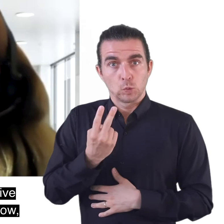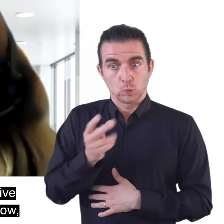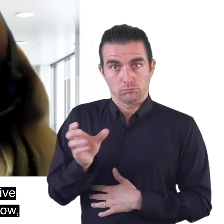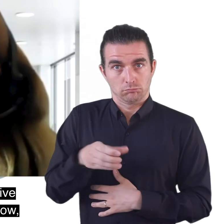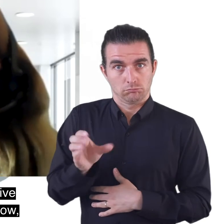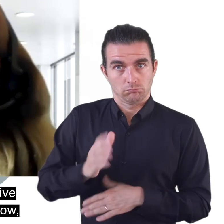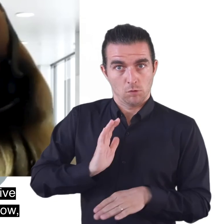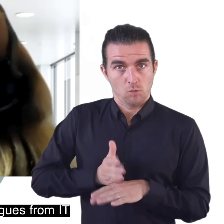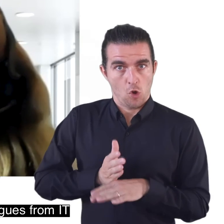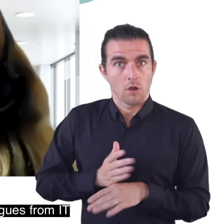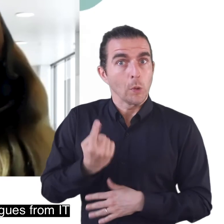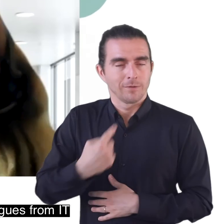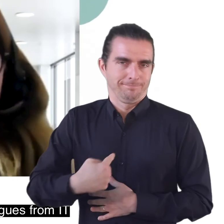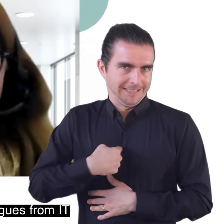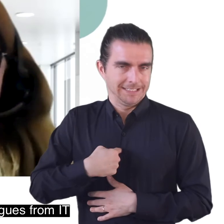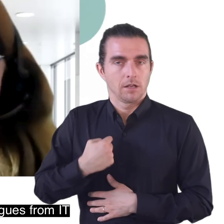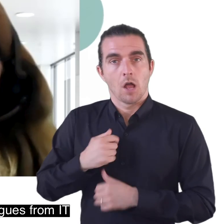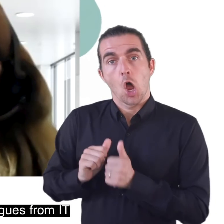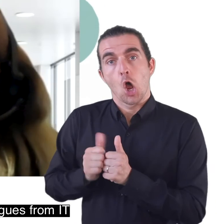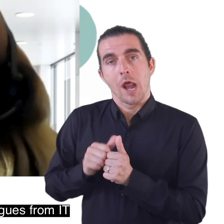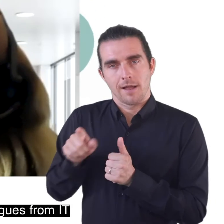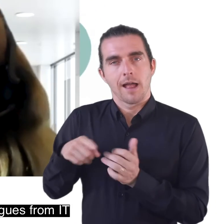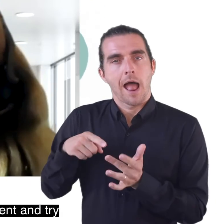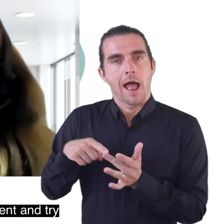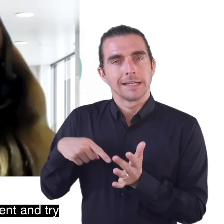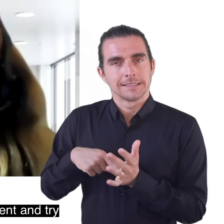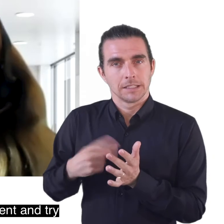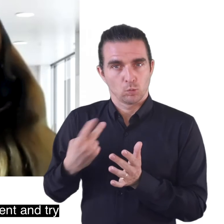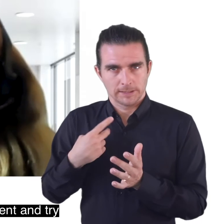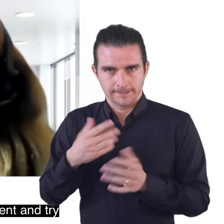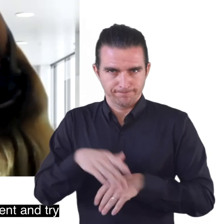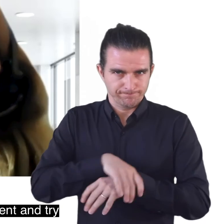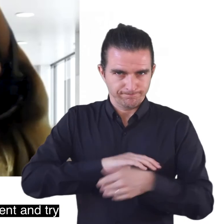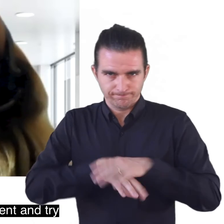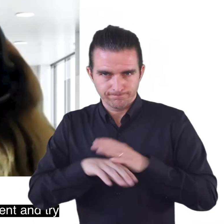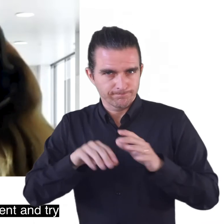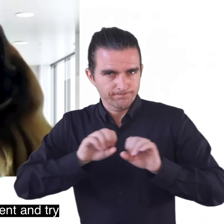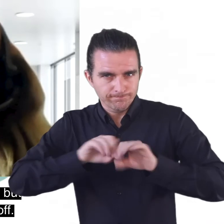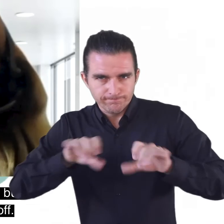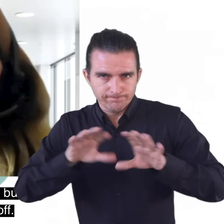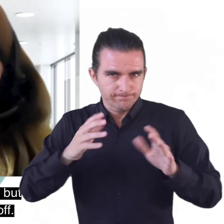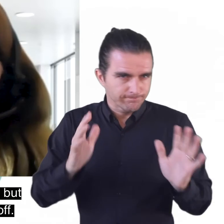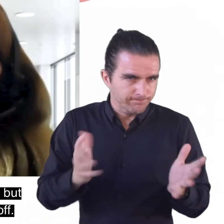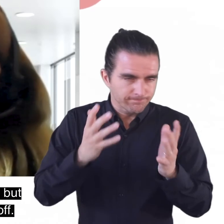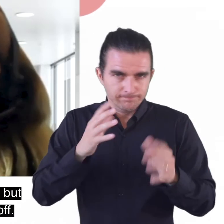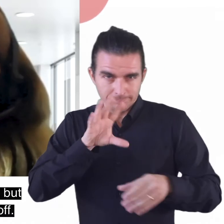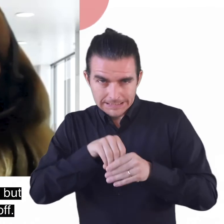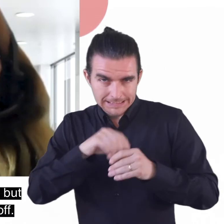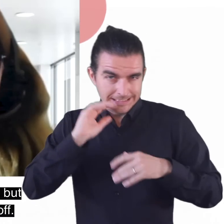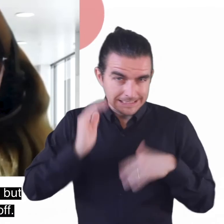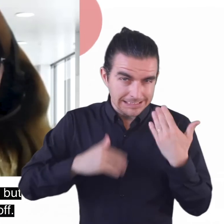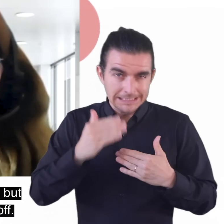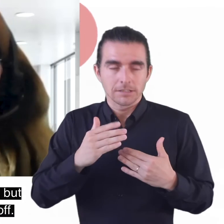in it right now that's me and one of my colleagues from it who continued to post content and try and get some some traction